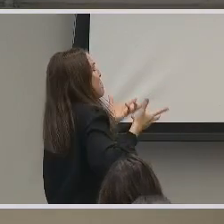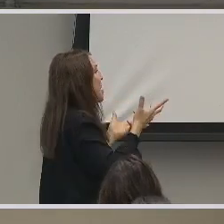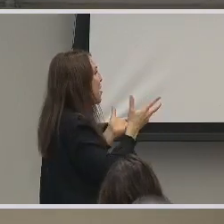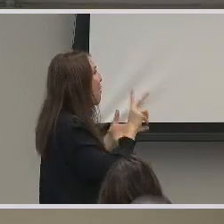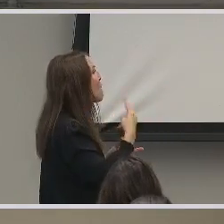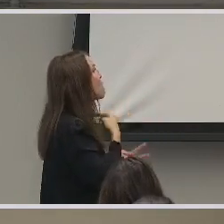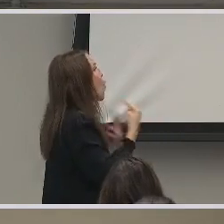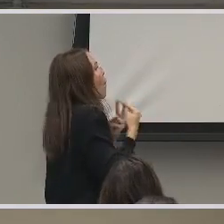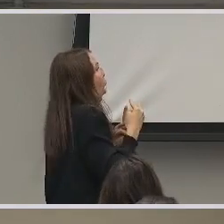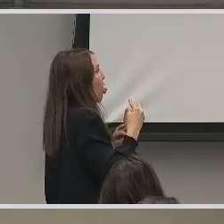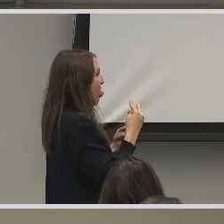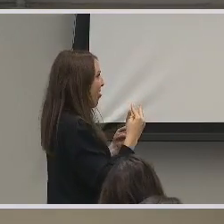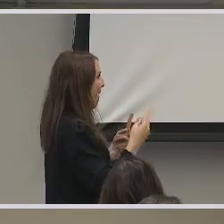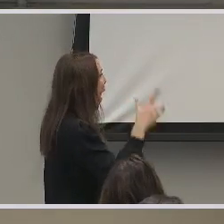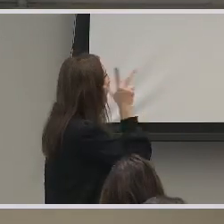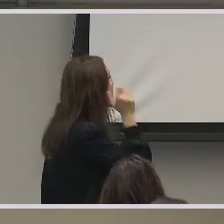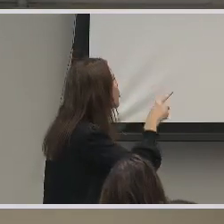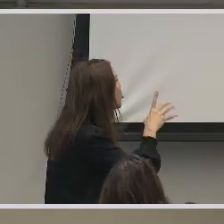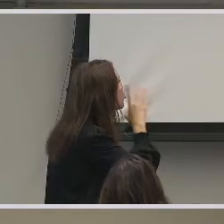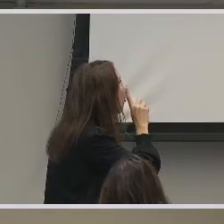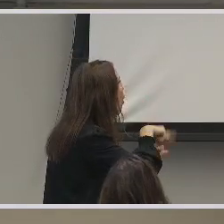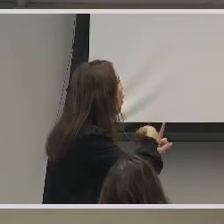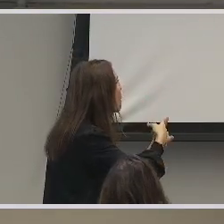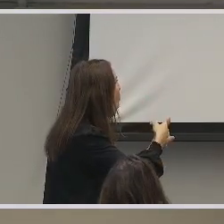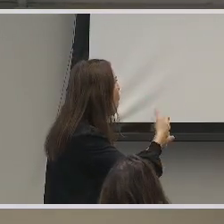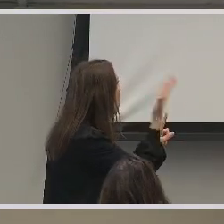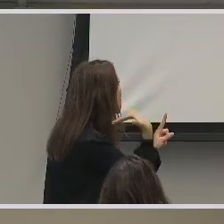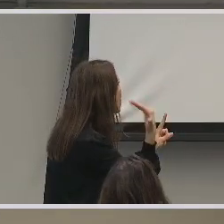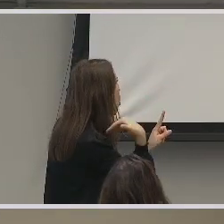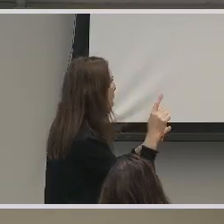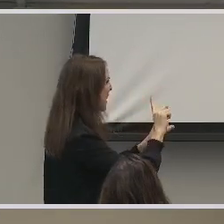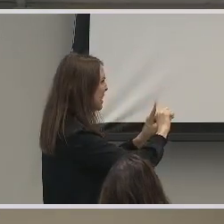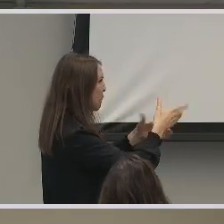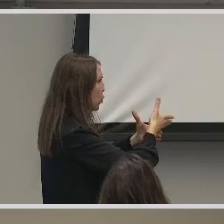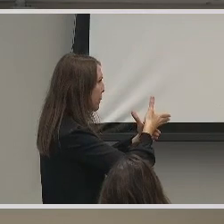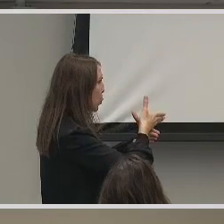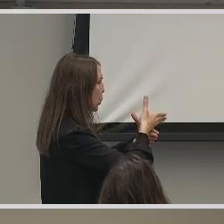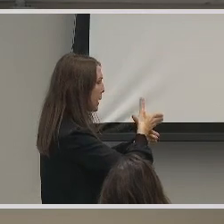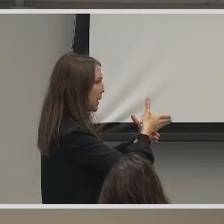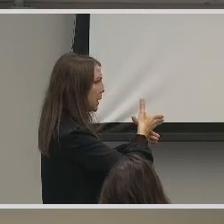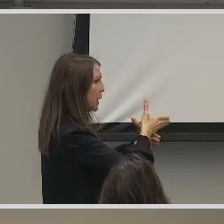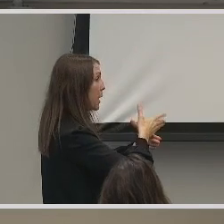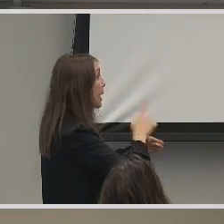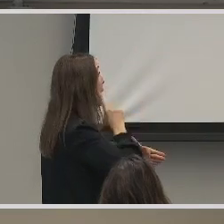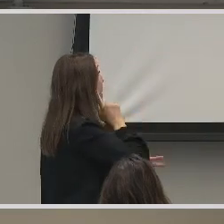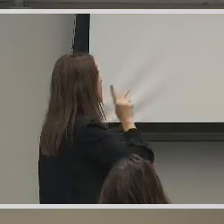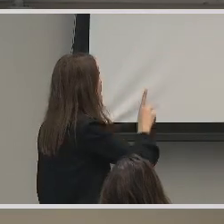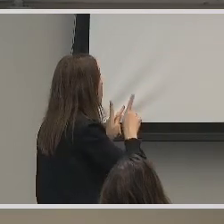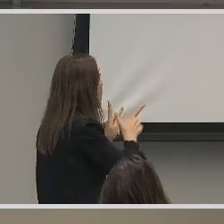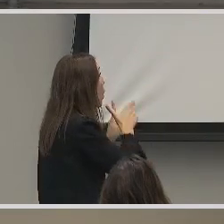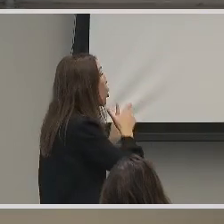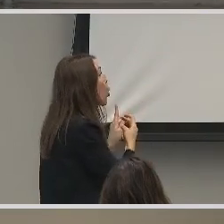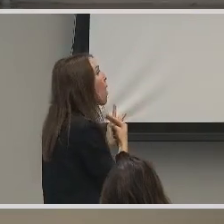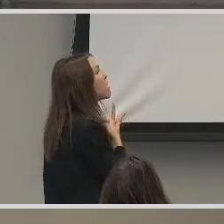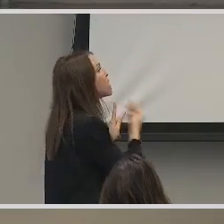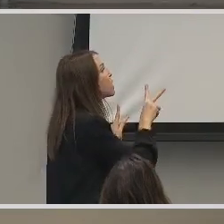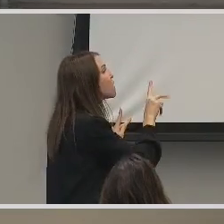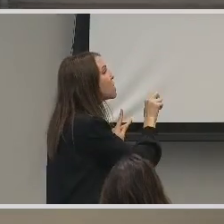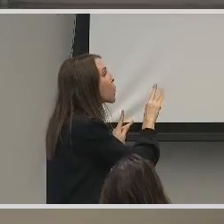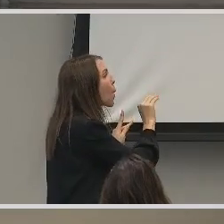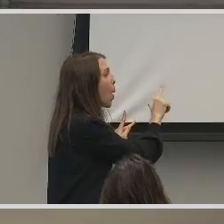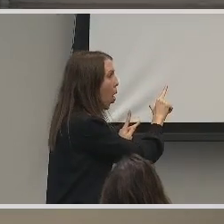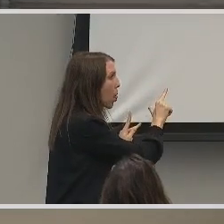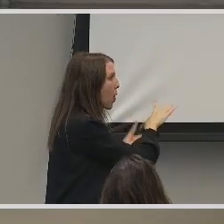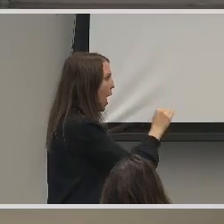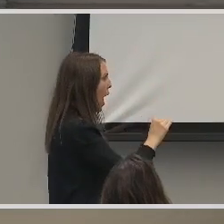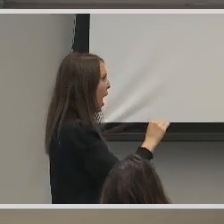I've heard you talk before about the difference between deaf people who are verbal and